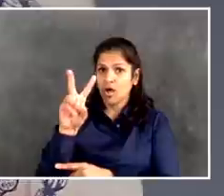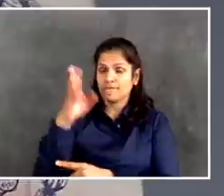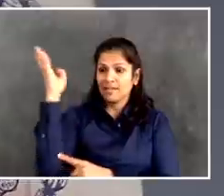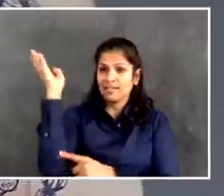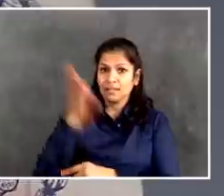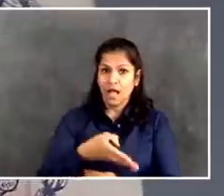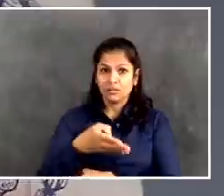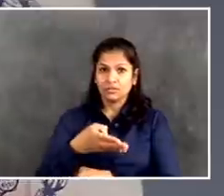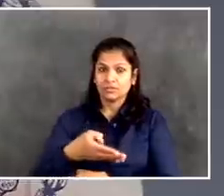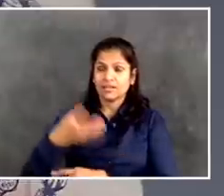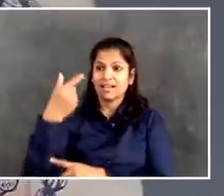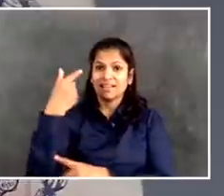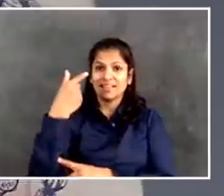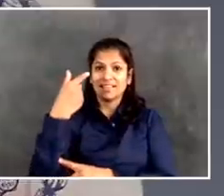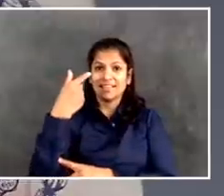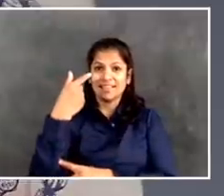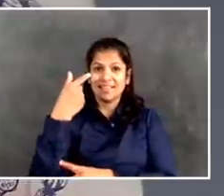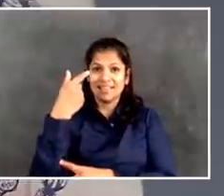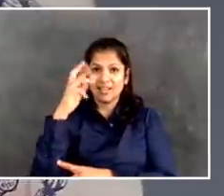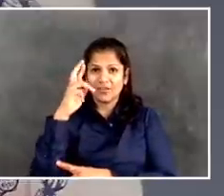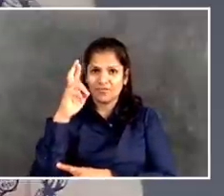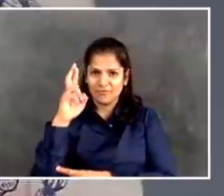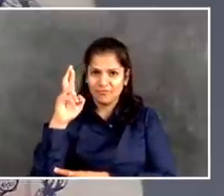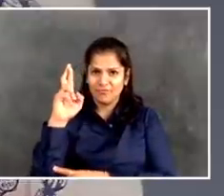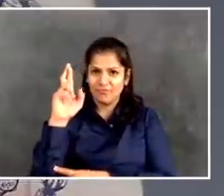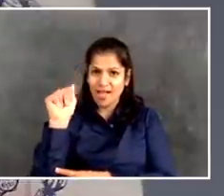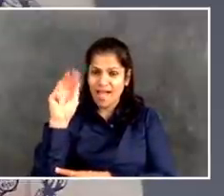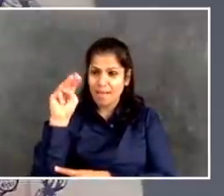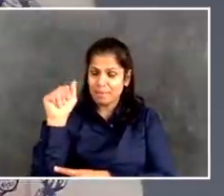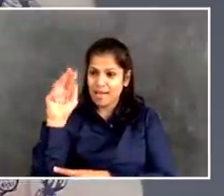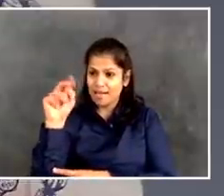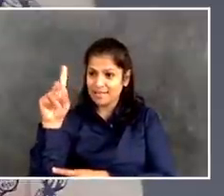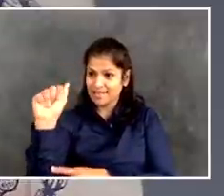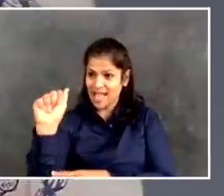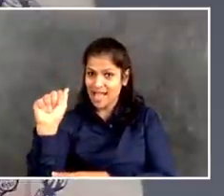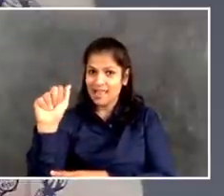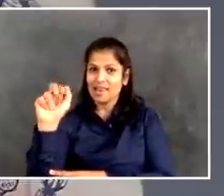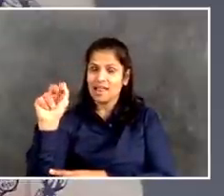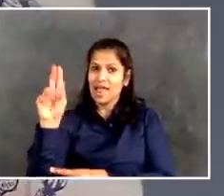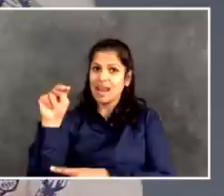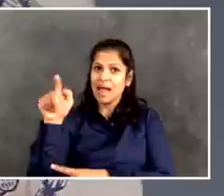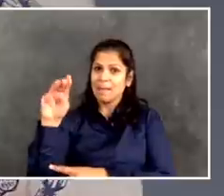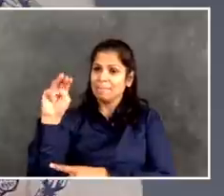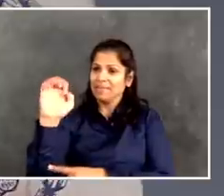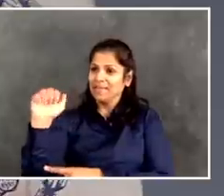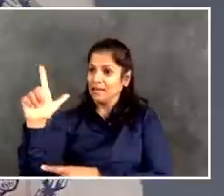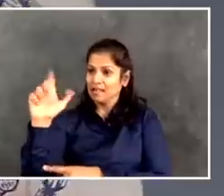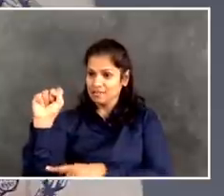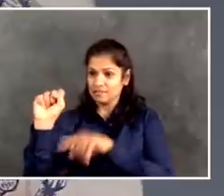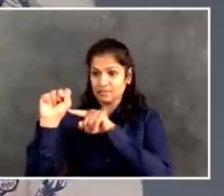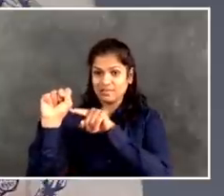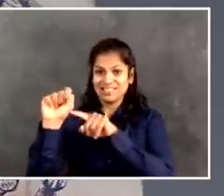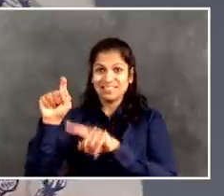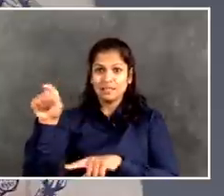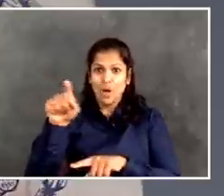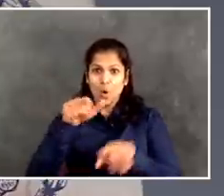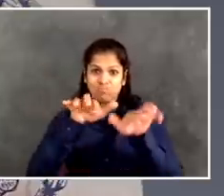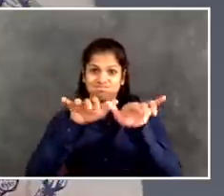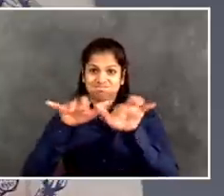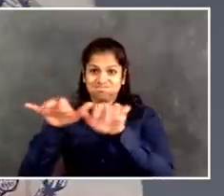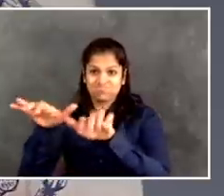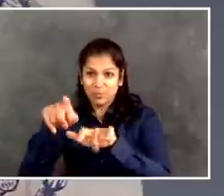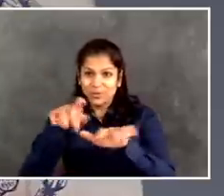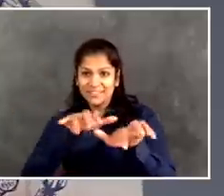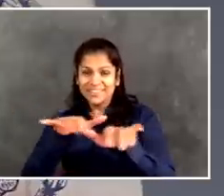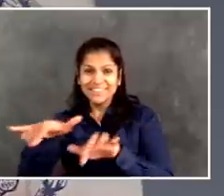update, which is apparently all sites of the 435 have halal meals. The 32